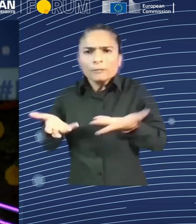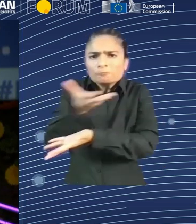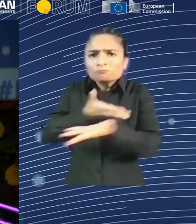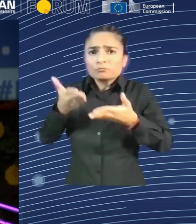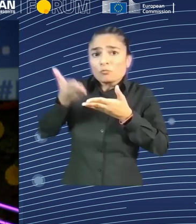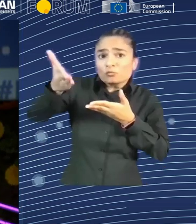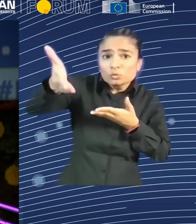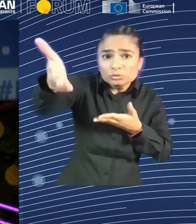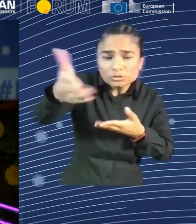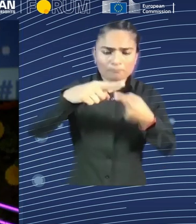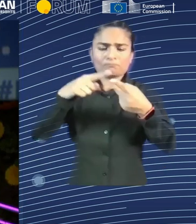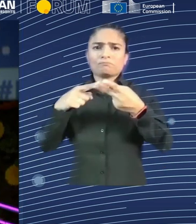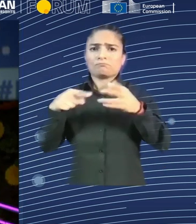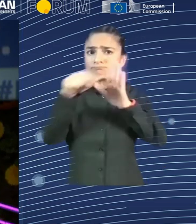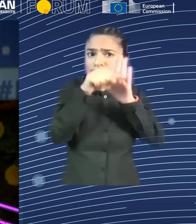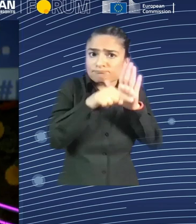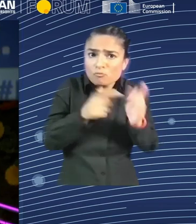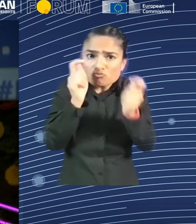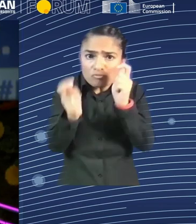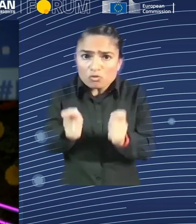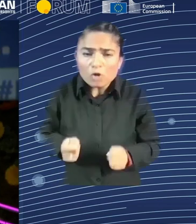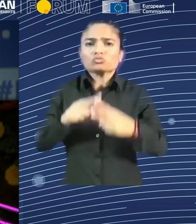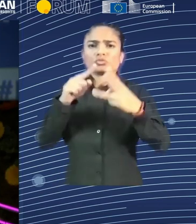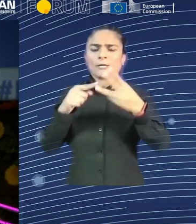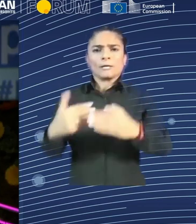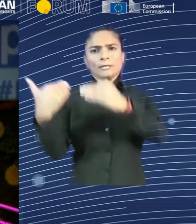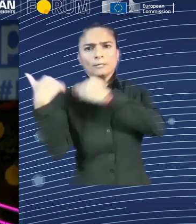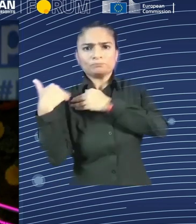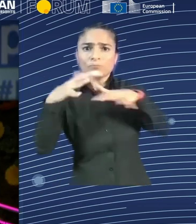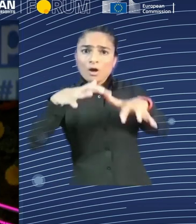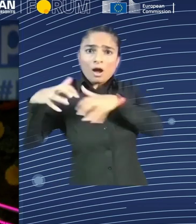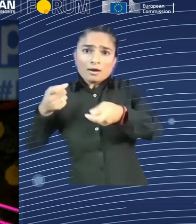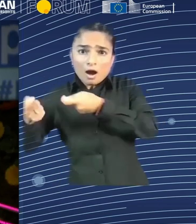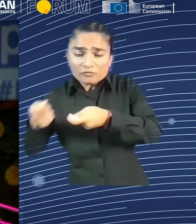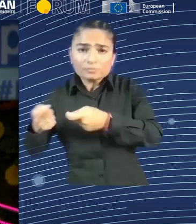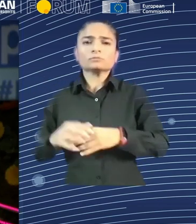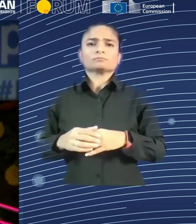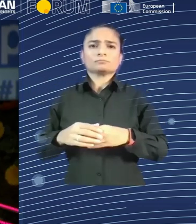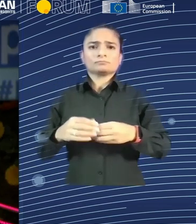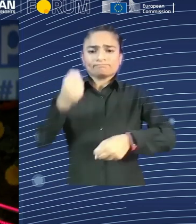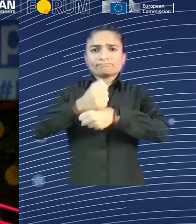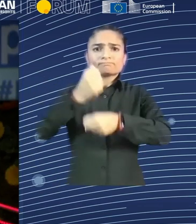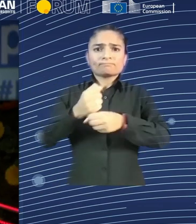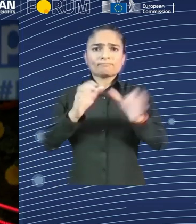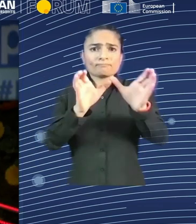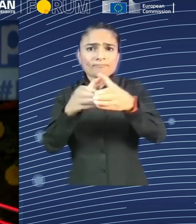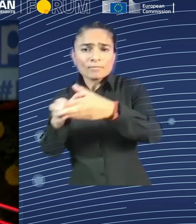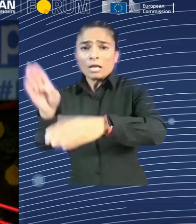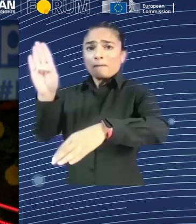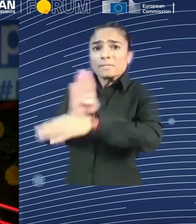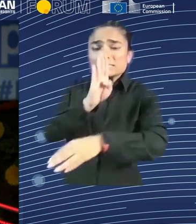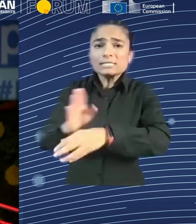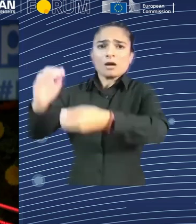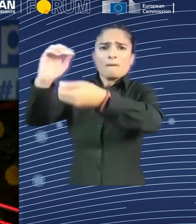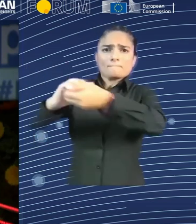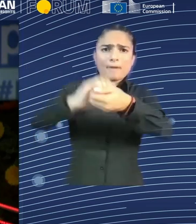say is leading the process, but also for the entire world. And good timing indeed, as if any one